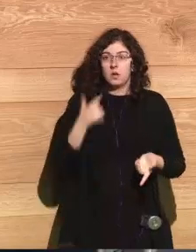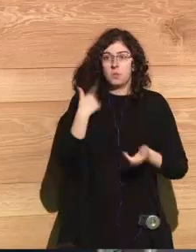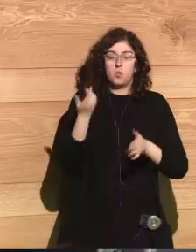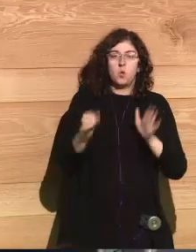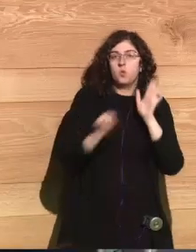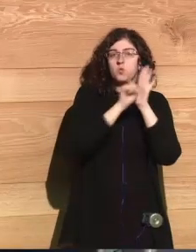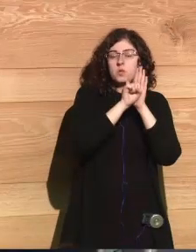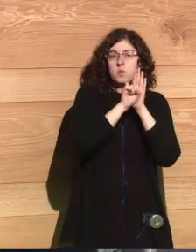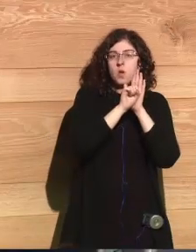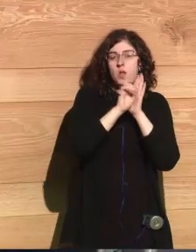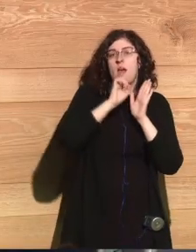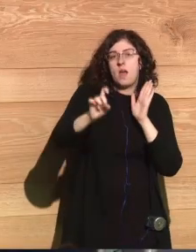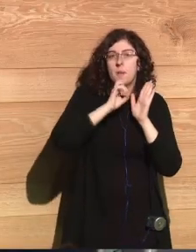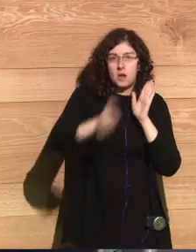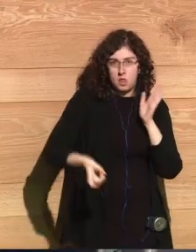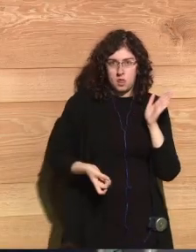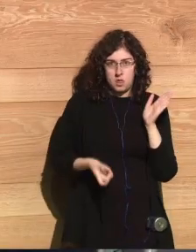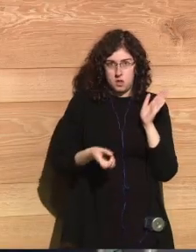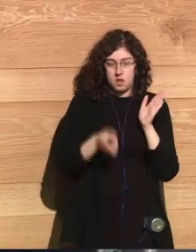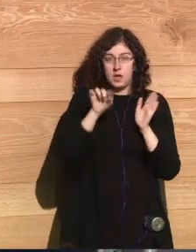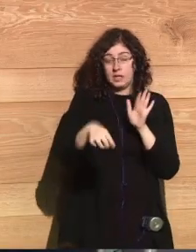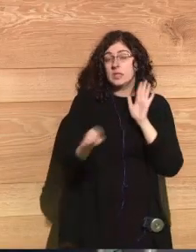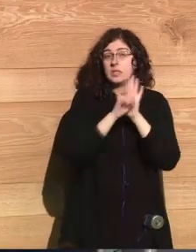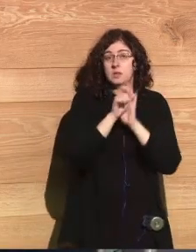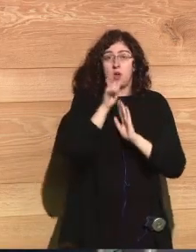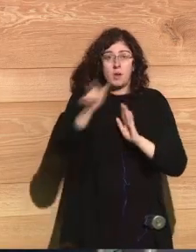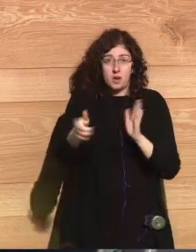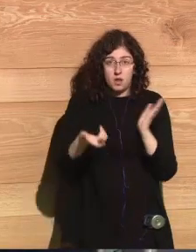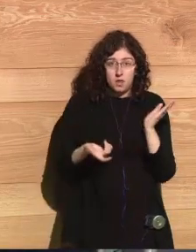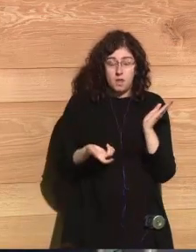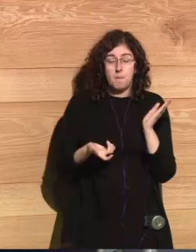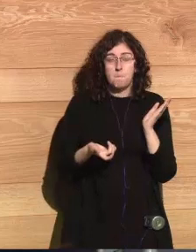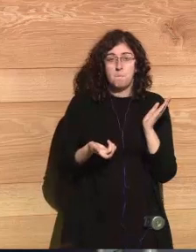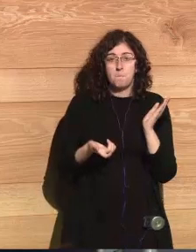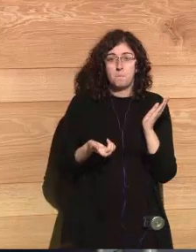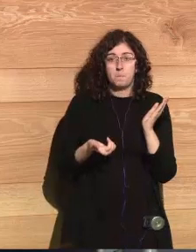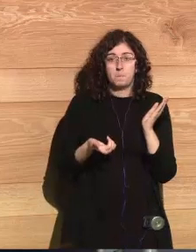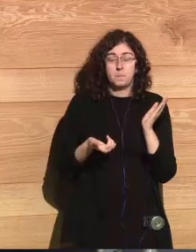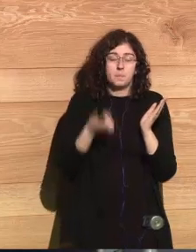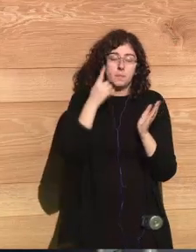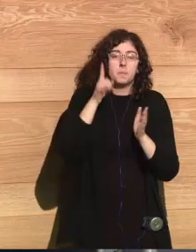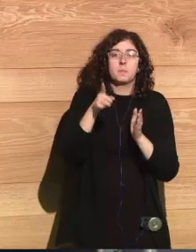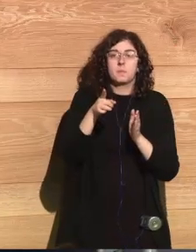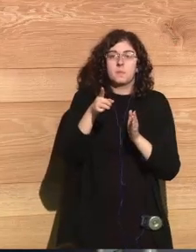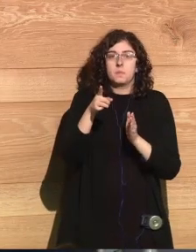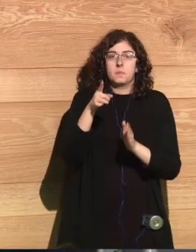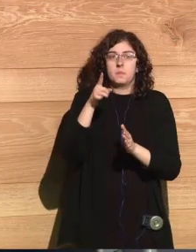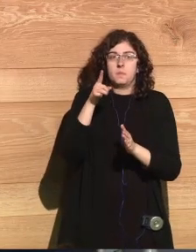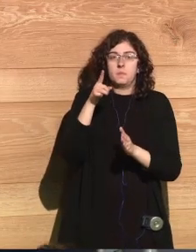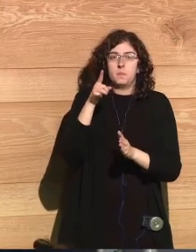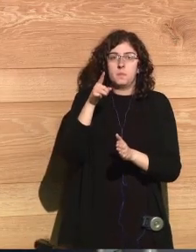to be just a threat, a symbol of threat. And this symbol of threat is